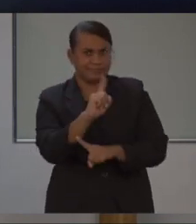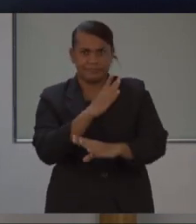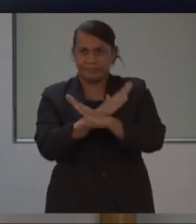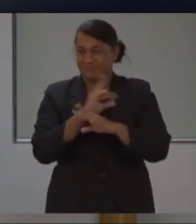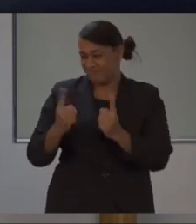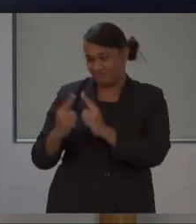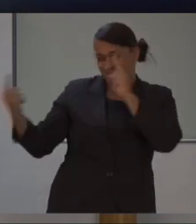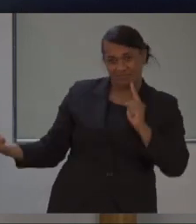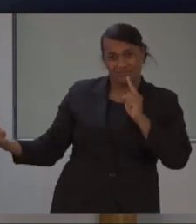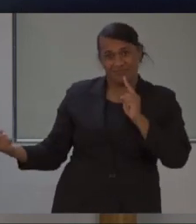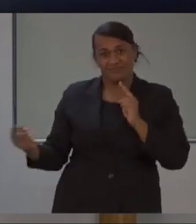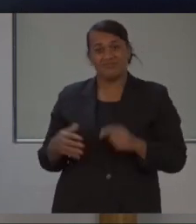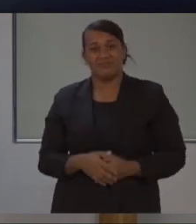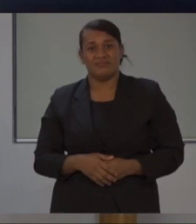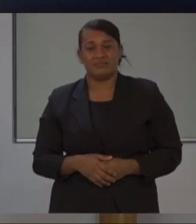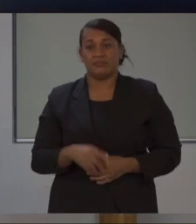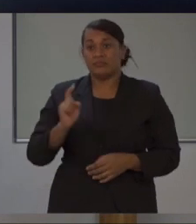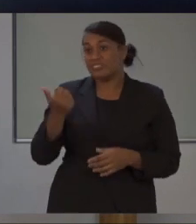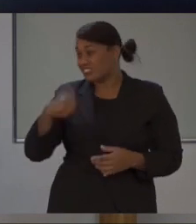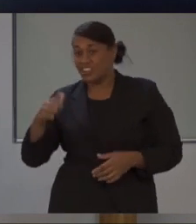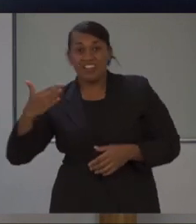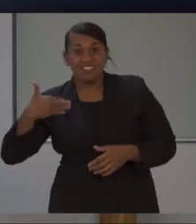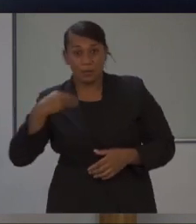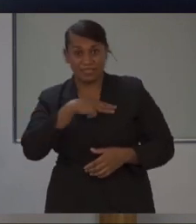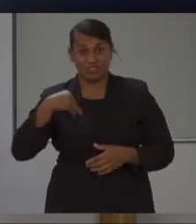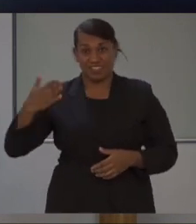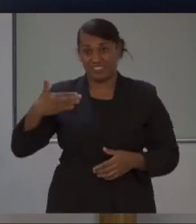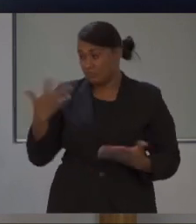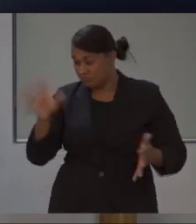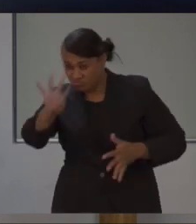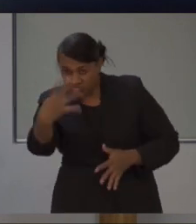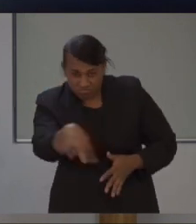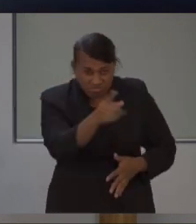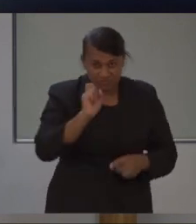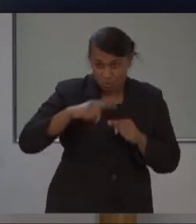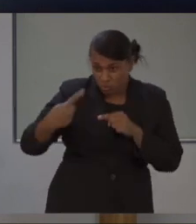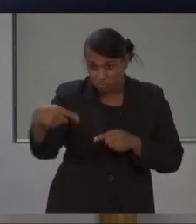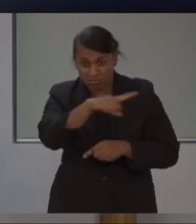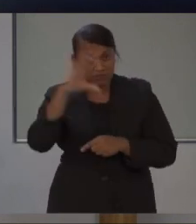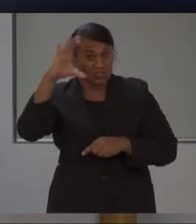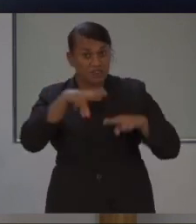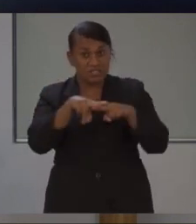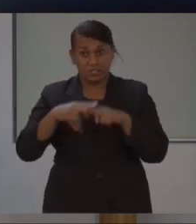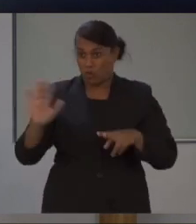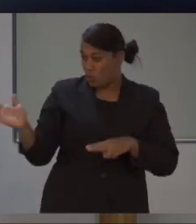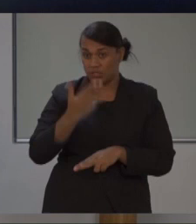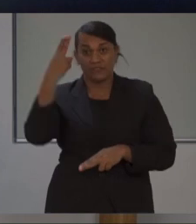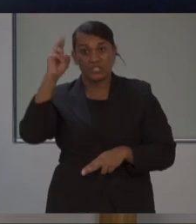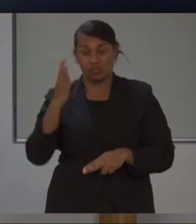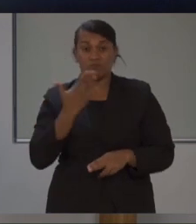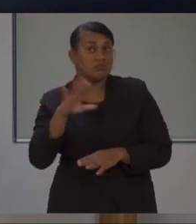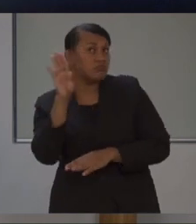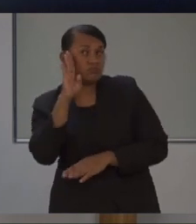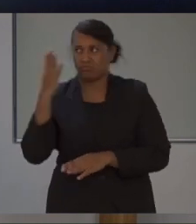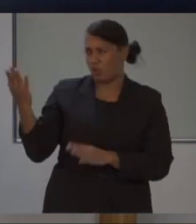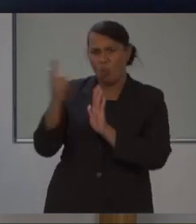And as health screening efforts continue across the country, all Fijians should cooperate with our medical teams for